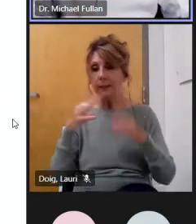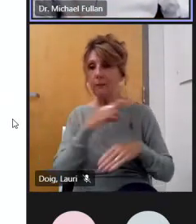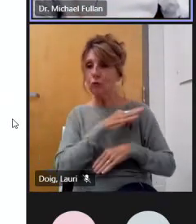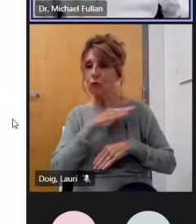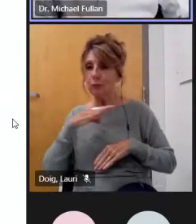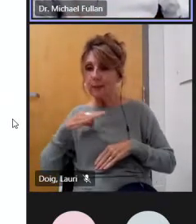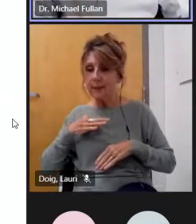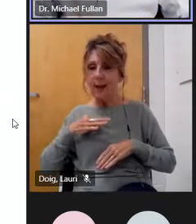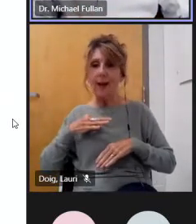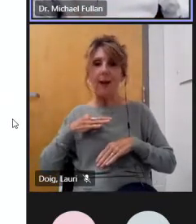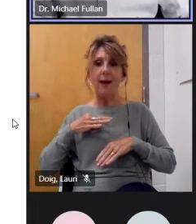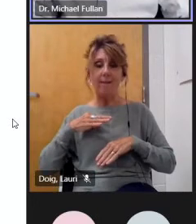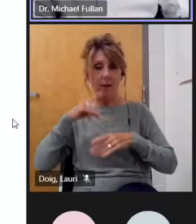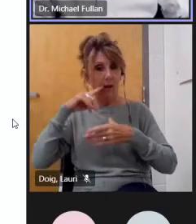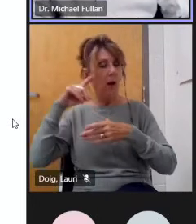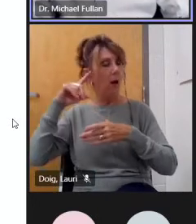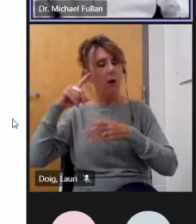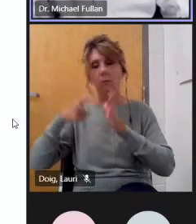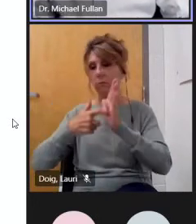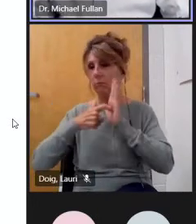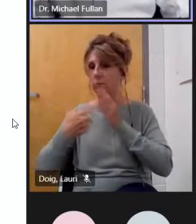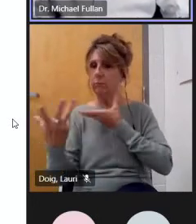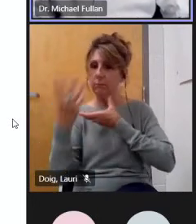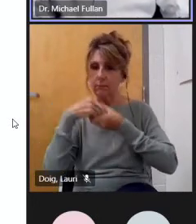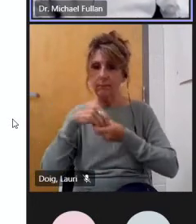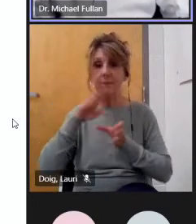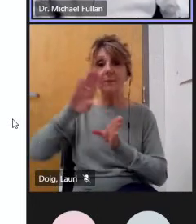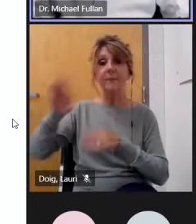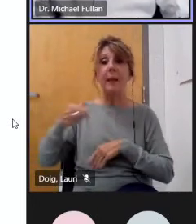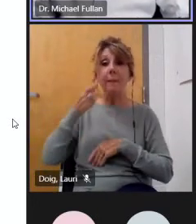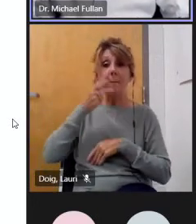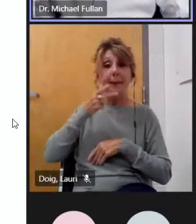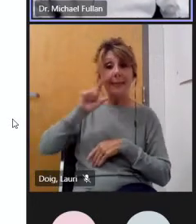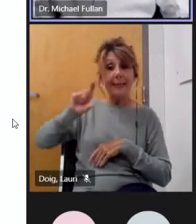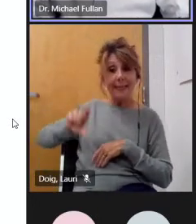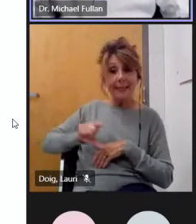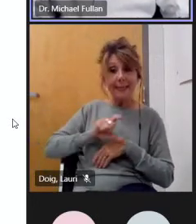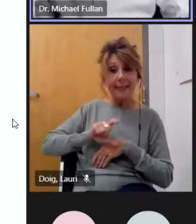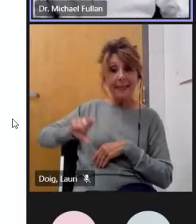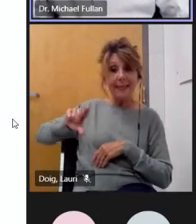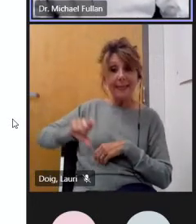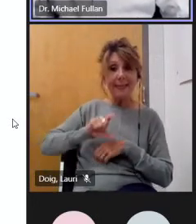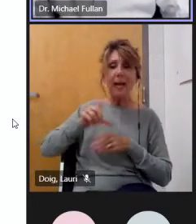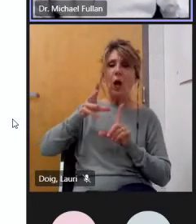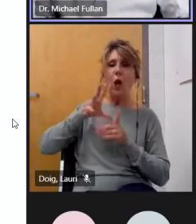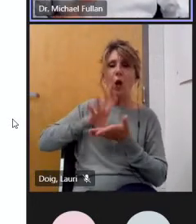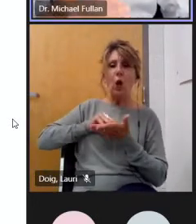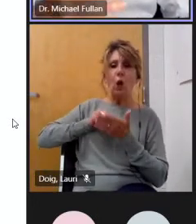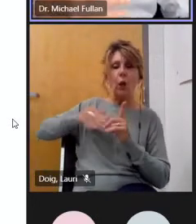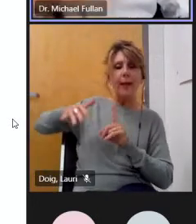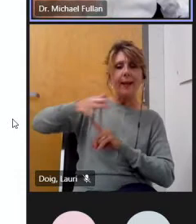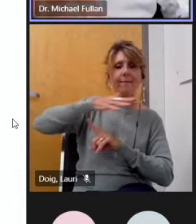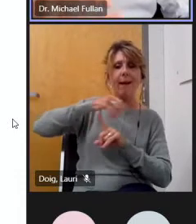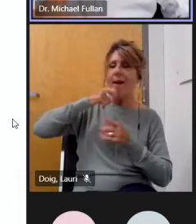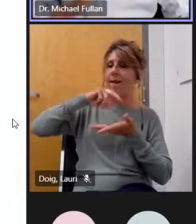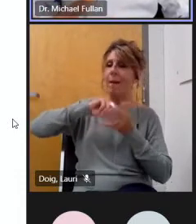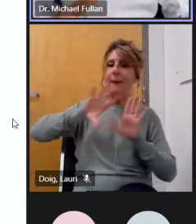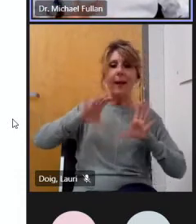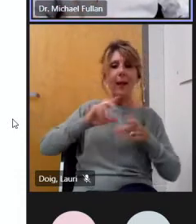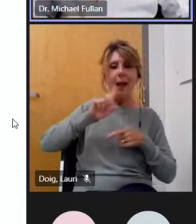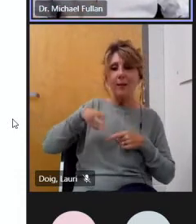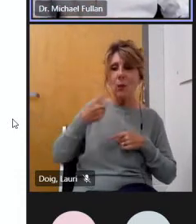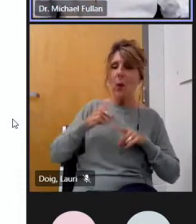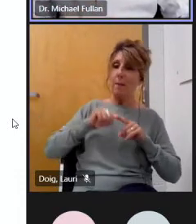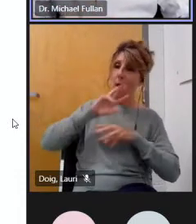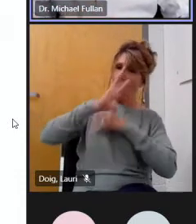the learning environments now are not just the classroom environment but it's the wider world the